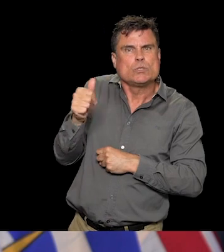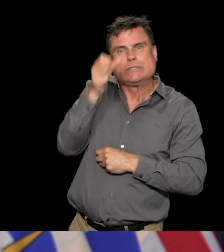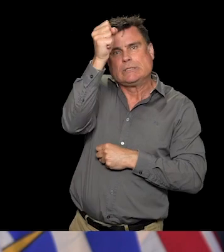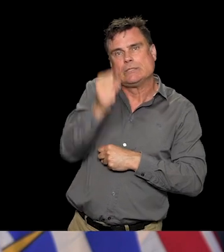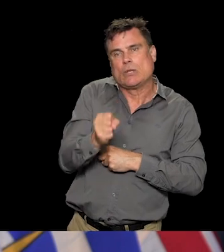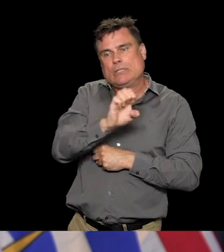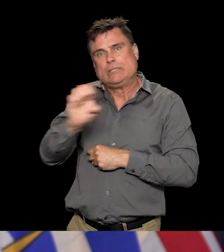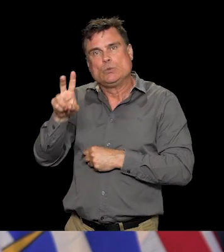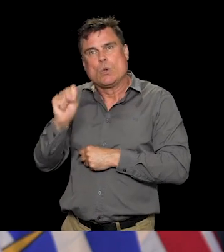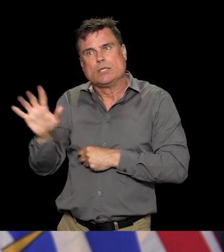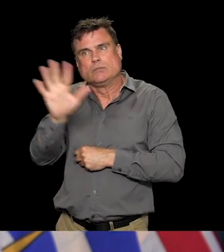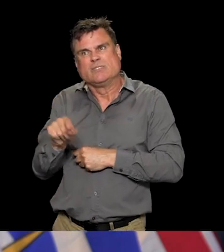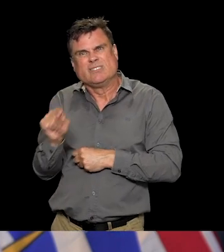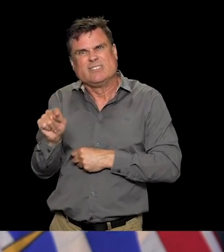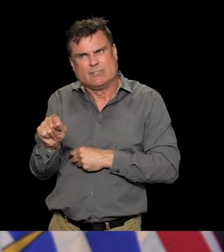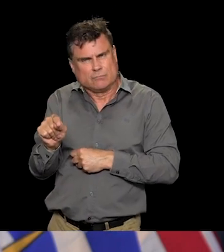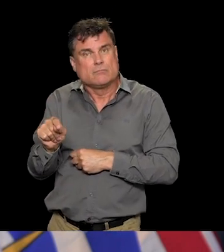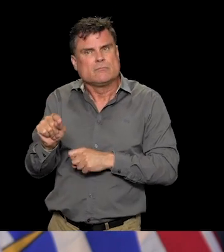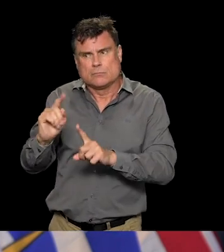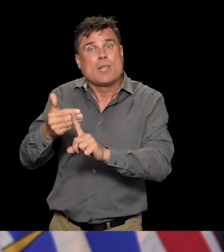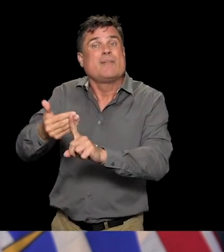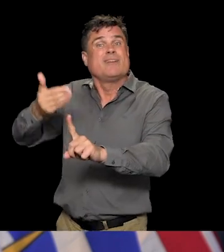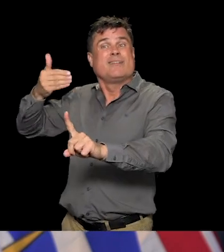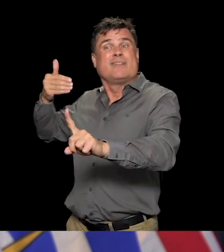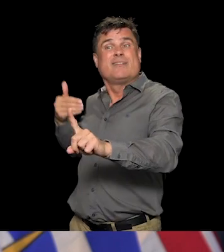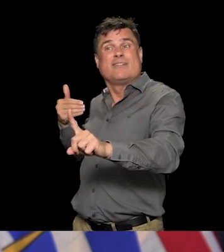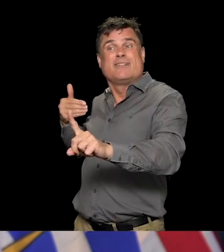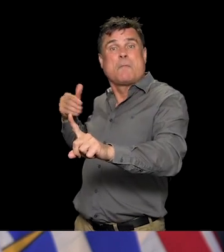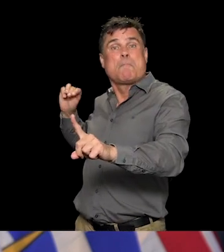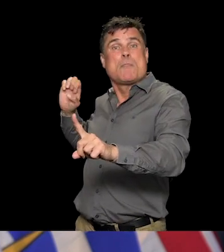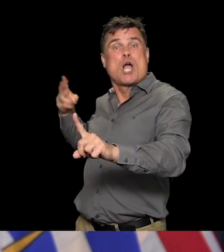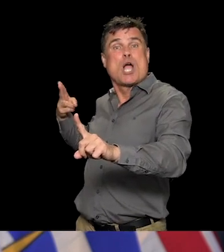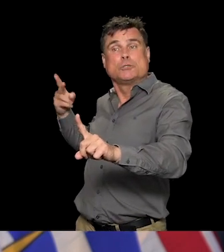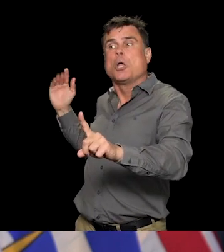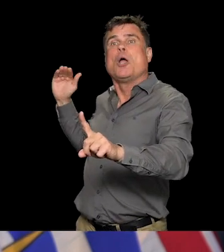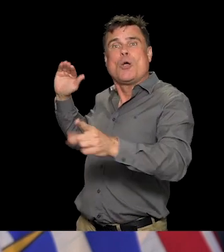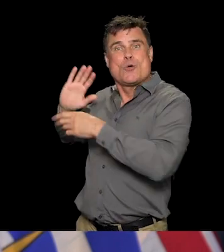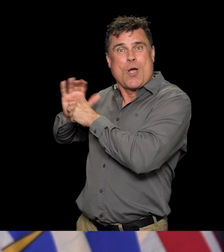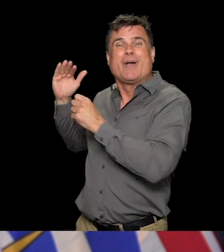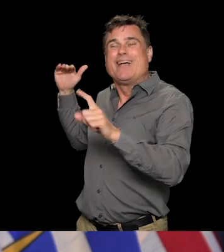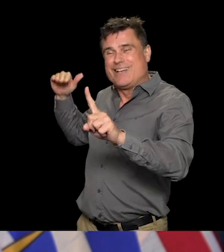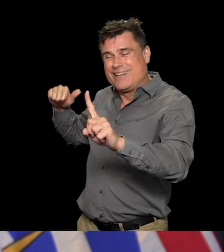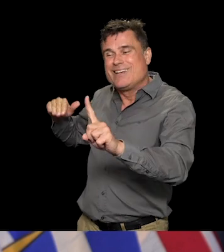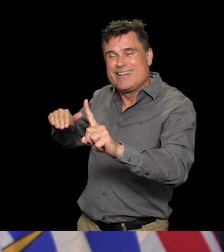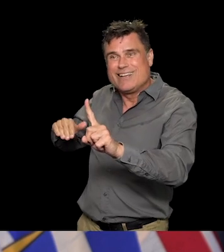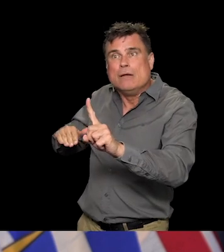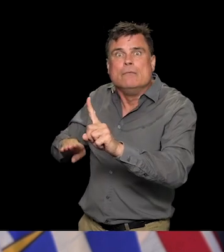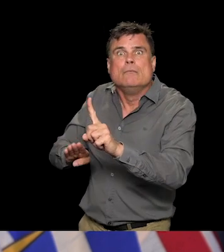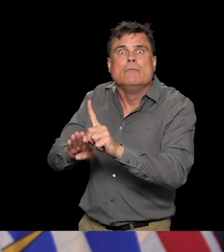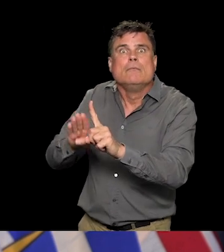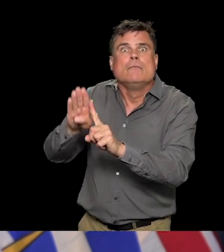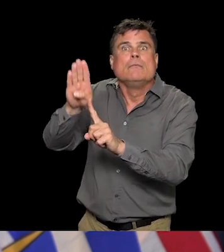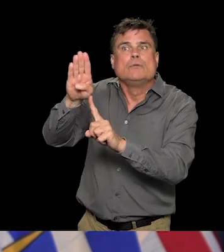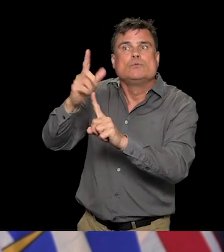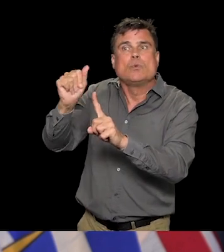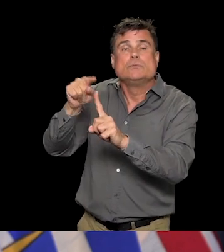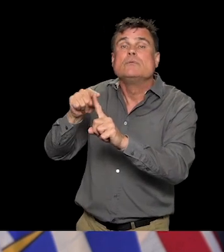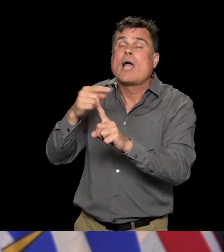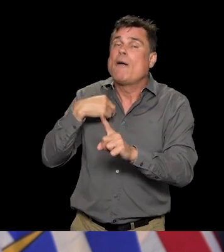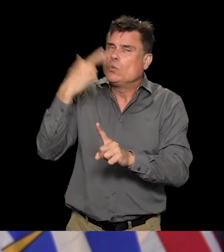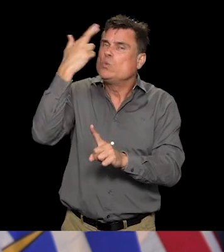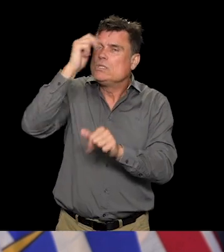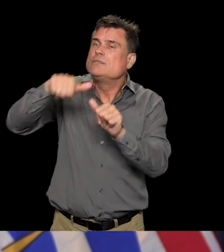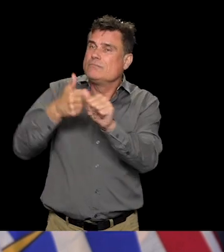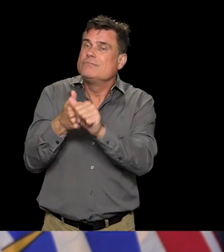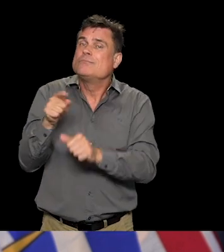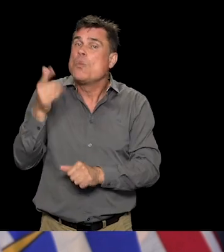March. And it is concerning. Part of that is related to increased testing. And so that is what we're seeing in a number of states